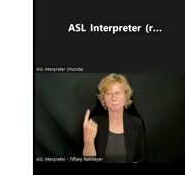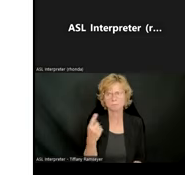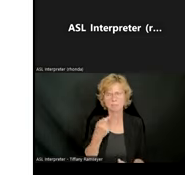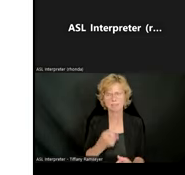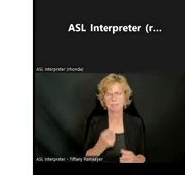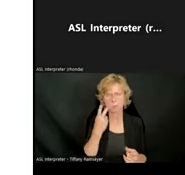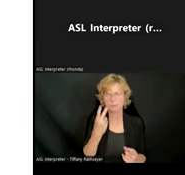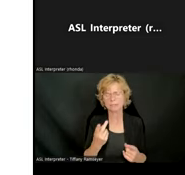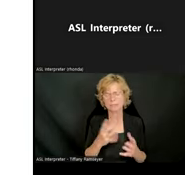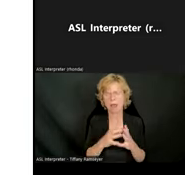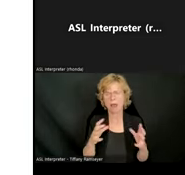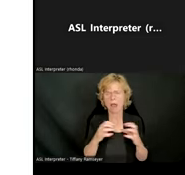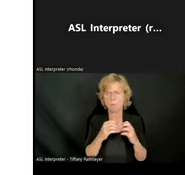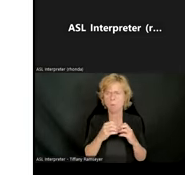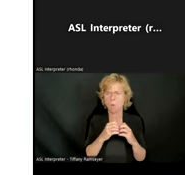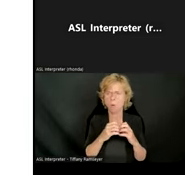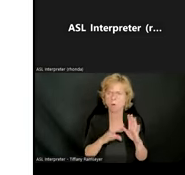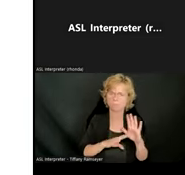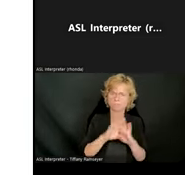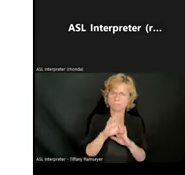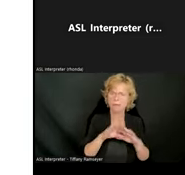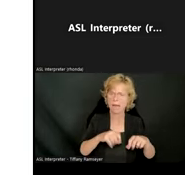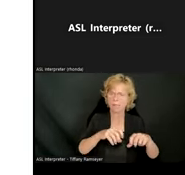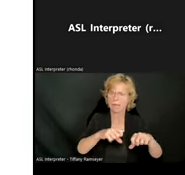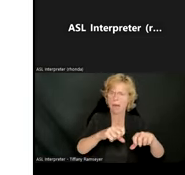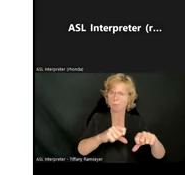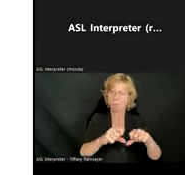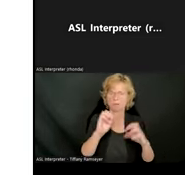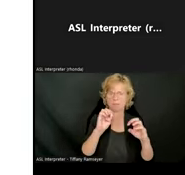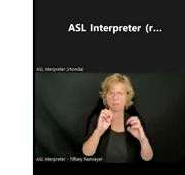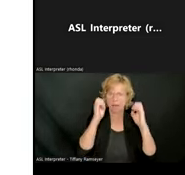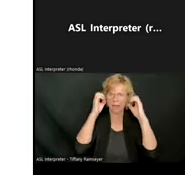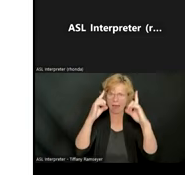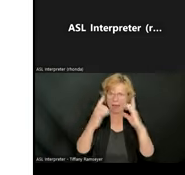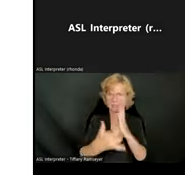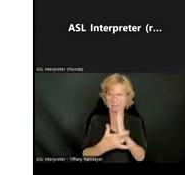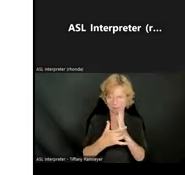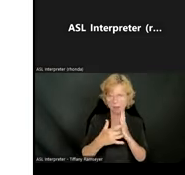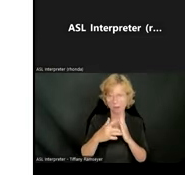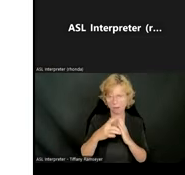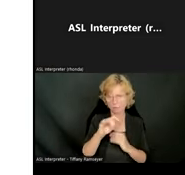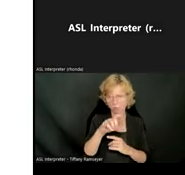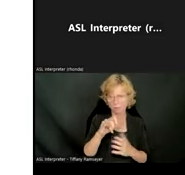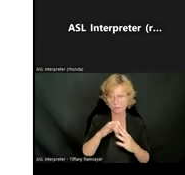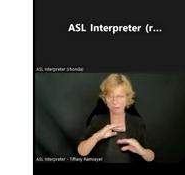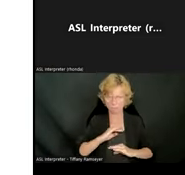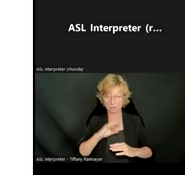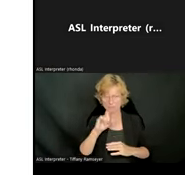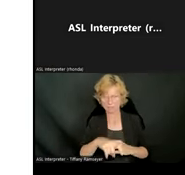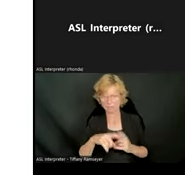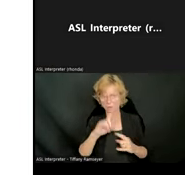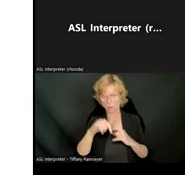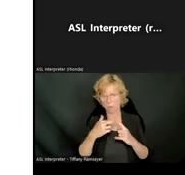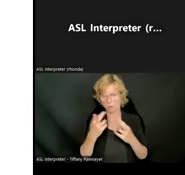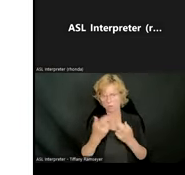of ed tech tools that meet the needs of students with one of the qualifications that you mentioned when the resource is made available to